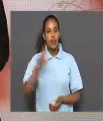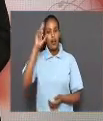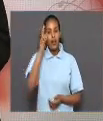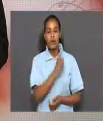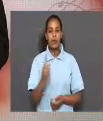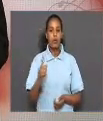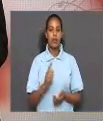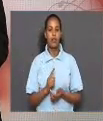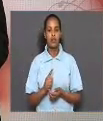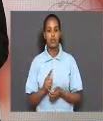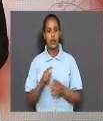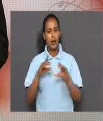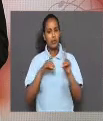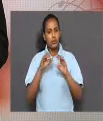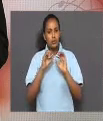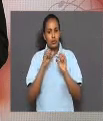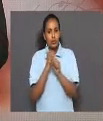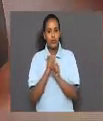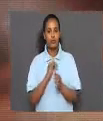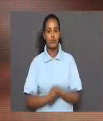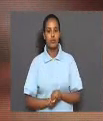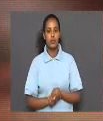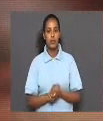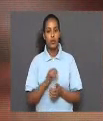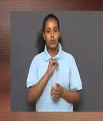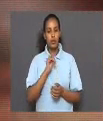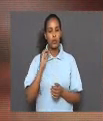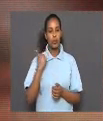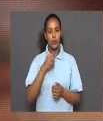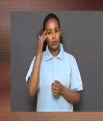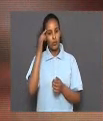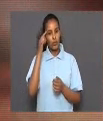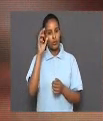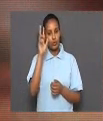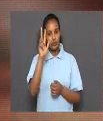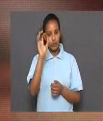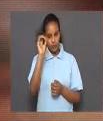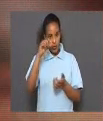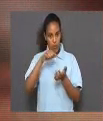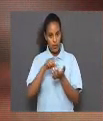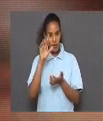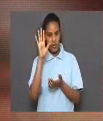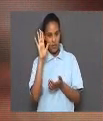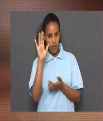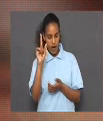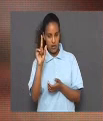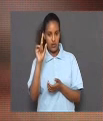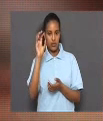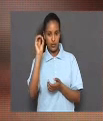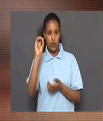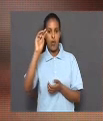Hello, everyone. How did you do? We know that 0.10